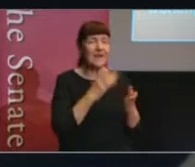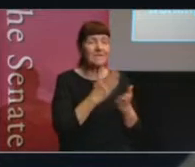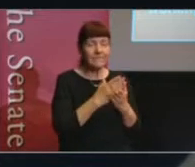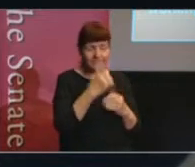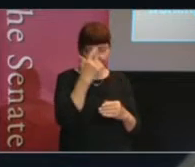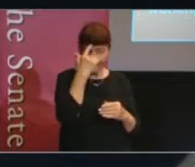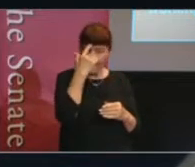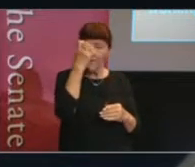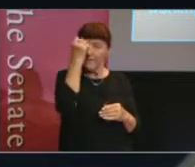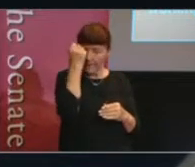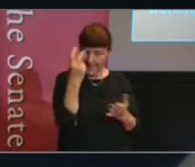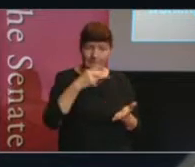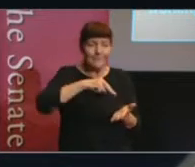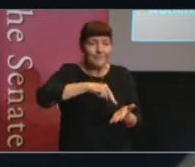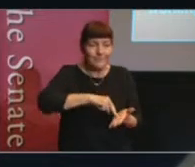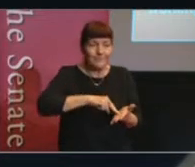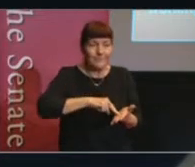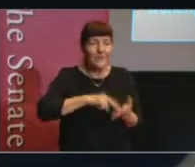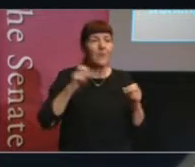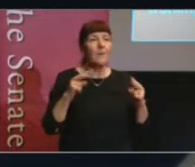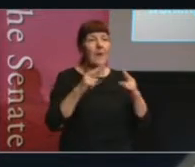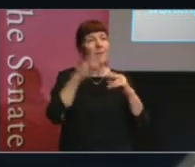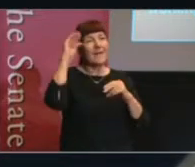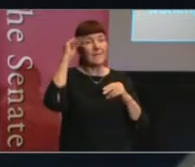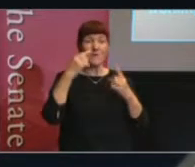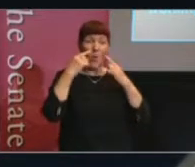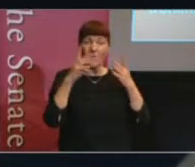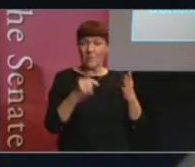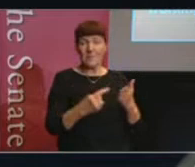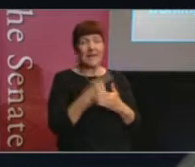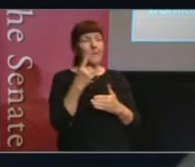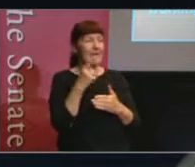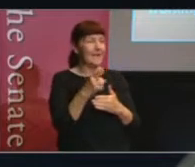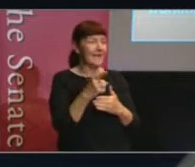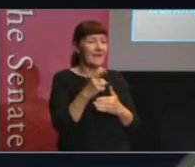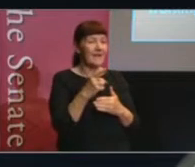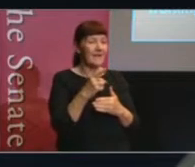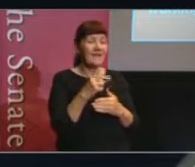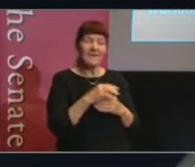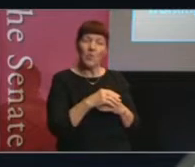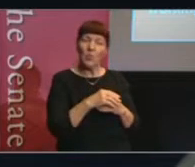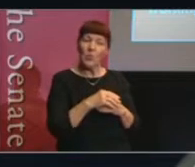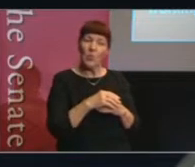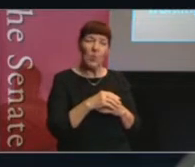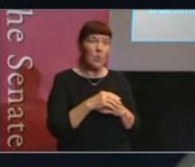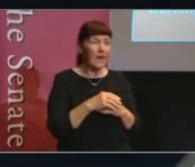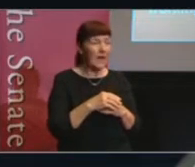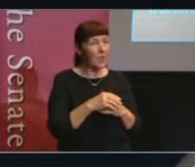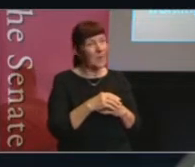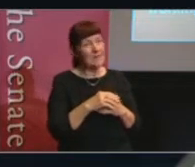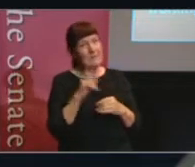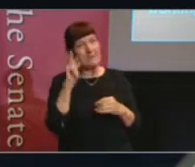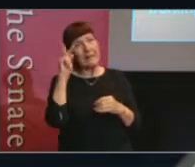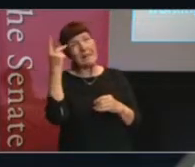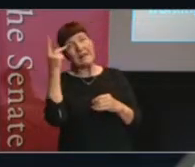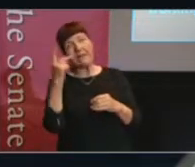appearing before parliamentary committees where it was obvious what was happening and that was a political kind of staging and nothing to